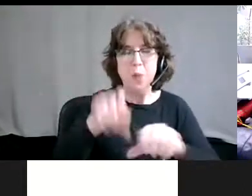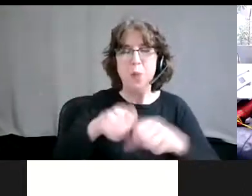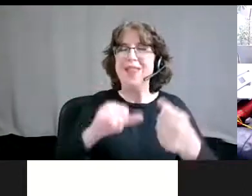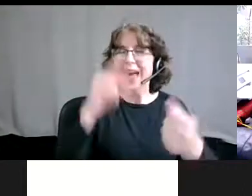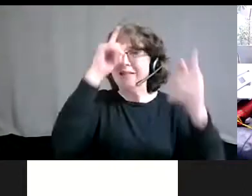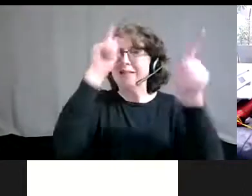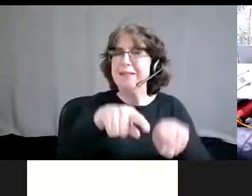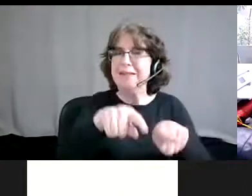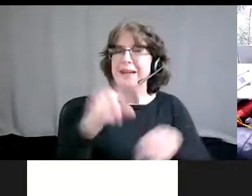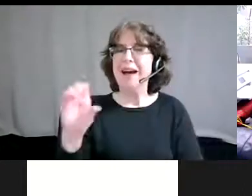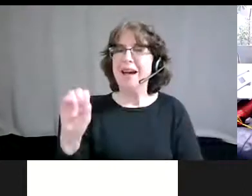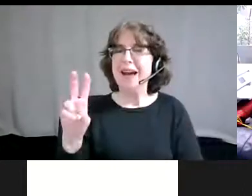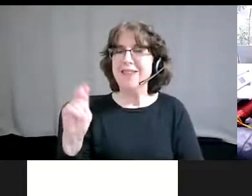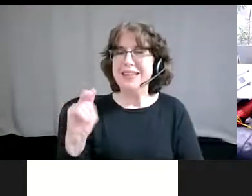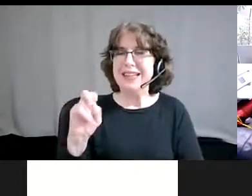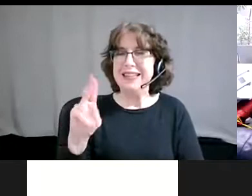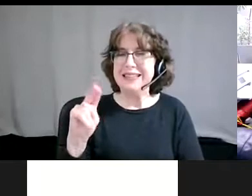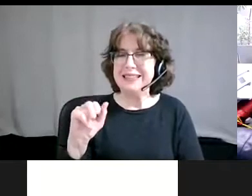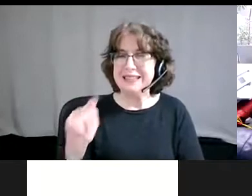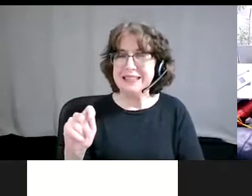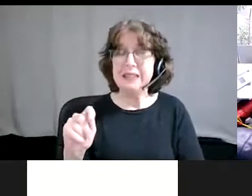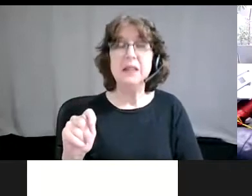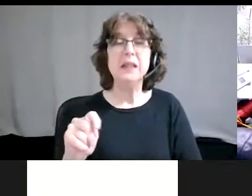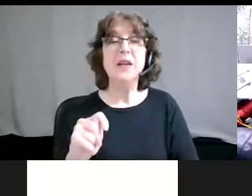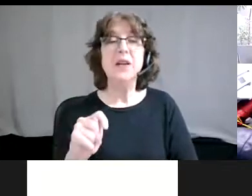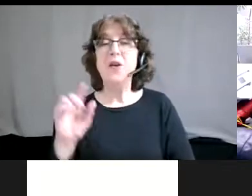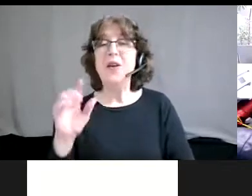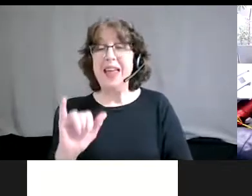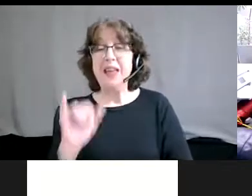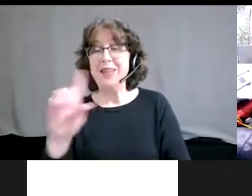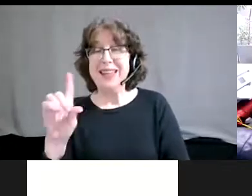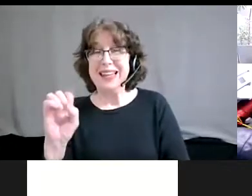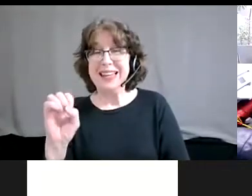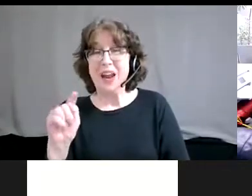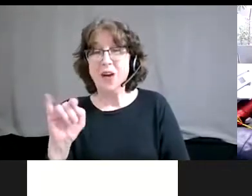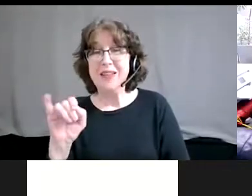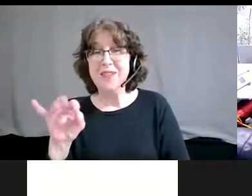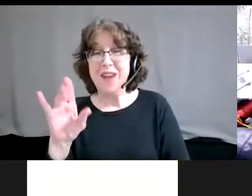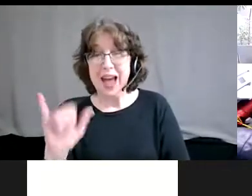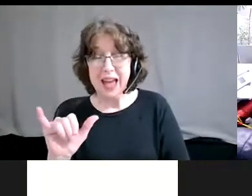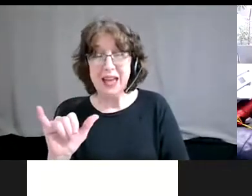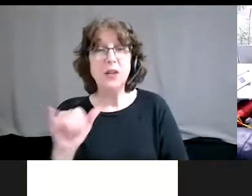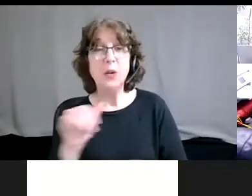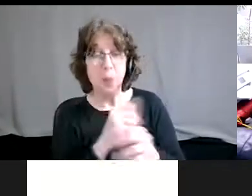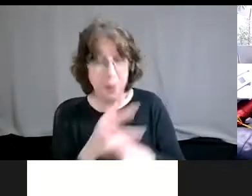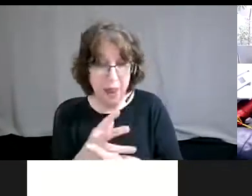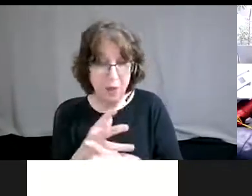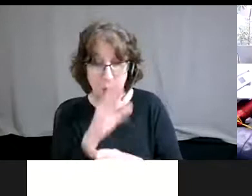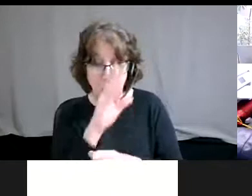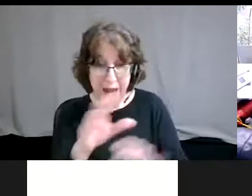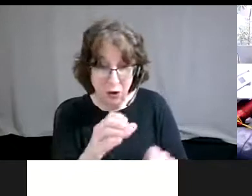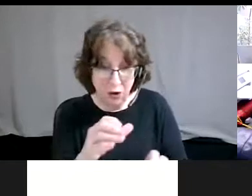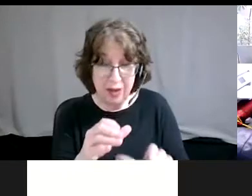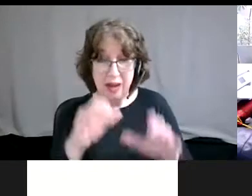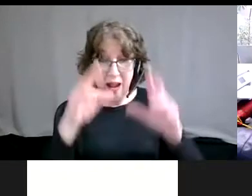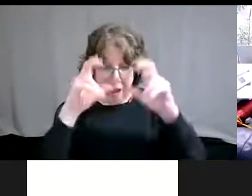detoxifying, like I said, it should go not just to preparing for the direct action and your introspection, but all the way down